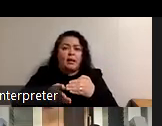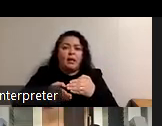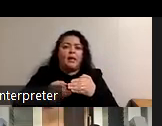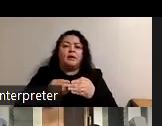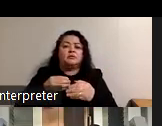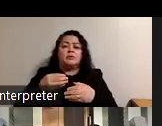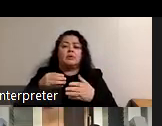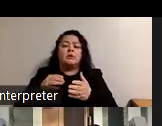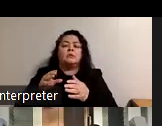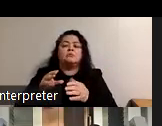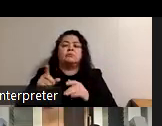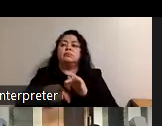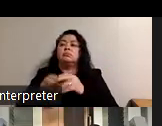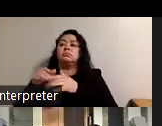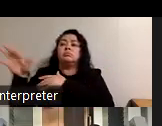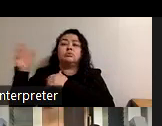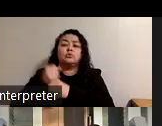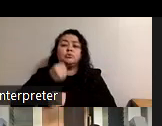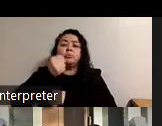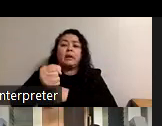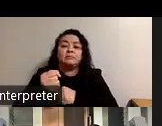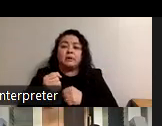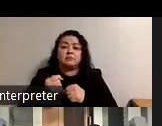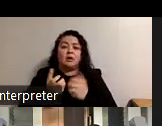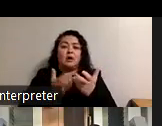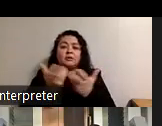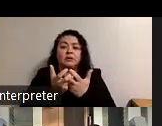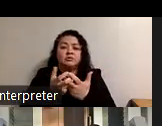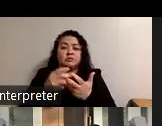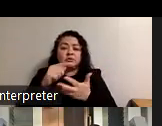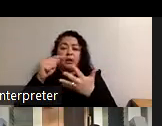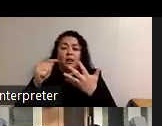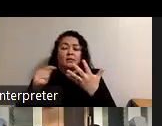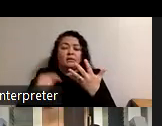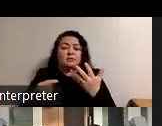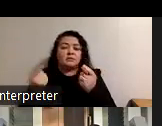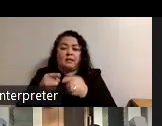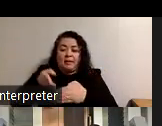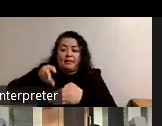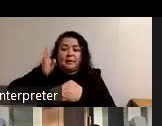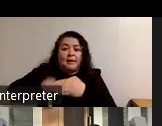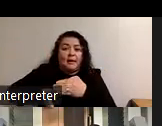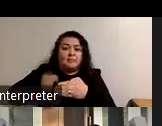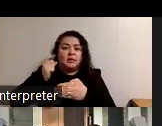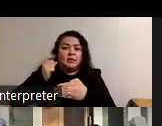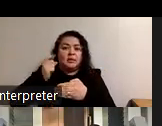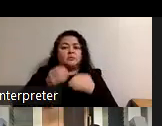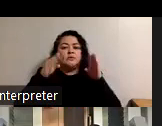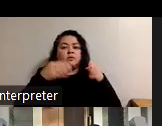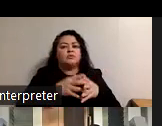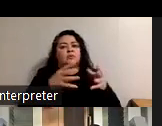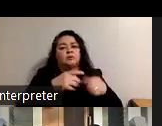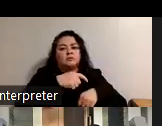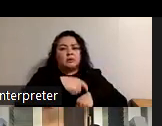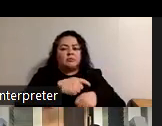through placement accommodations all these things that take place right at the end well because we spend so much time talking